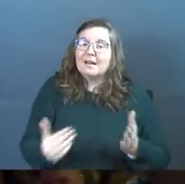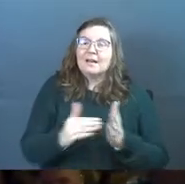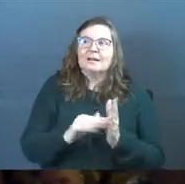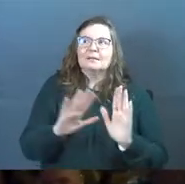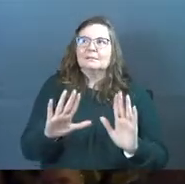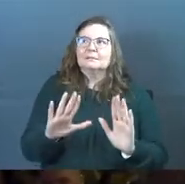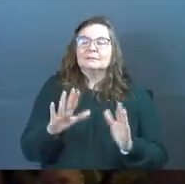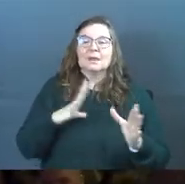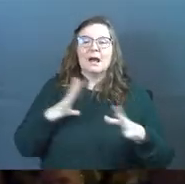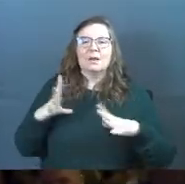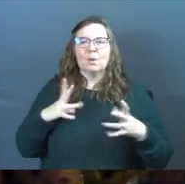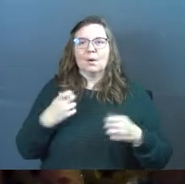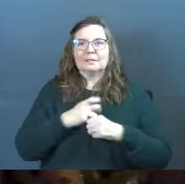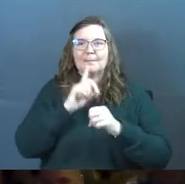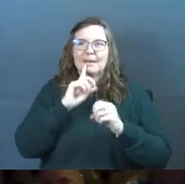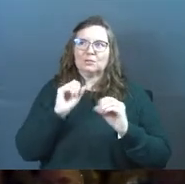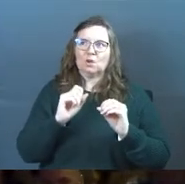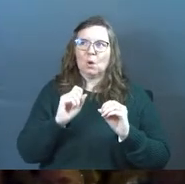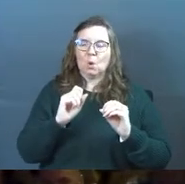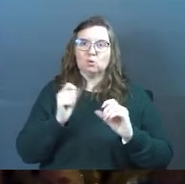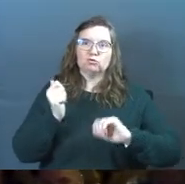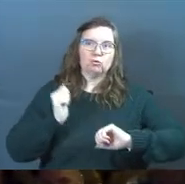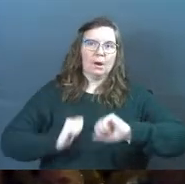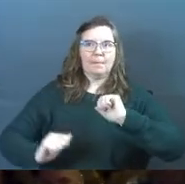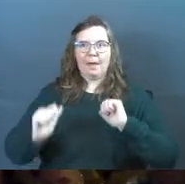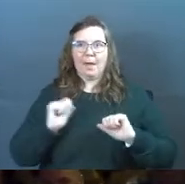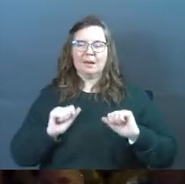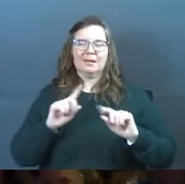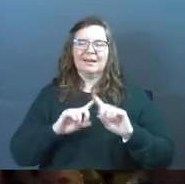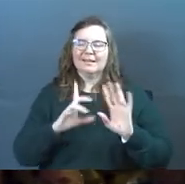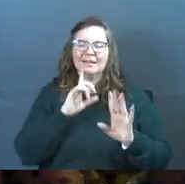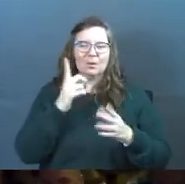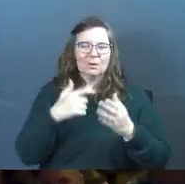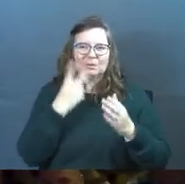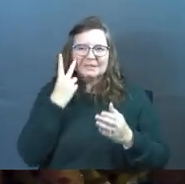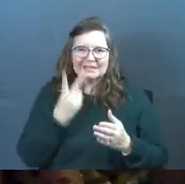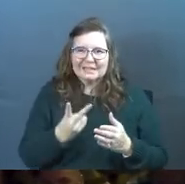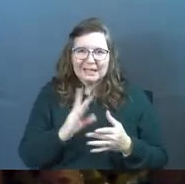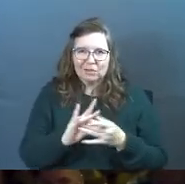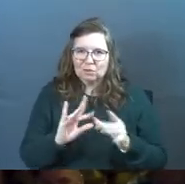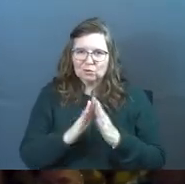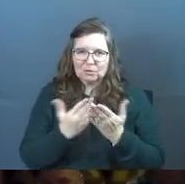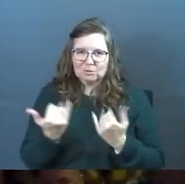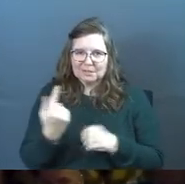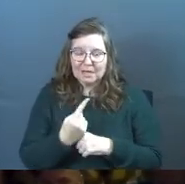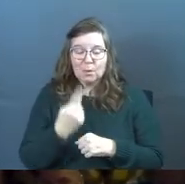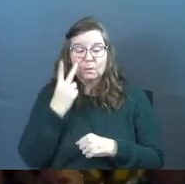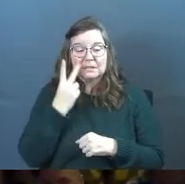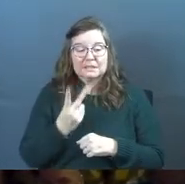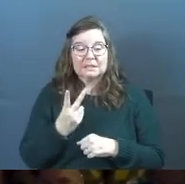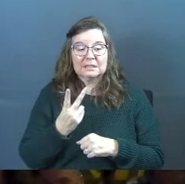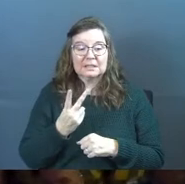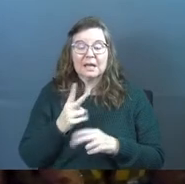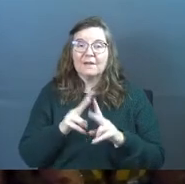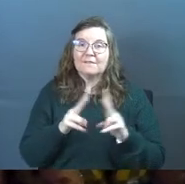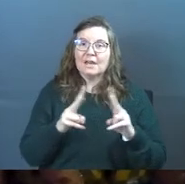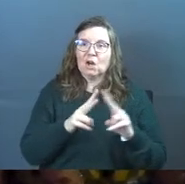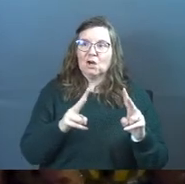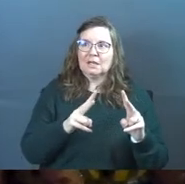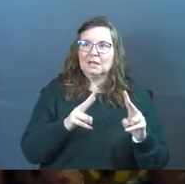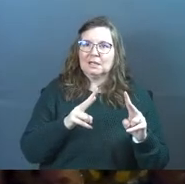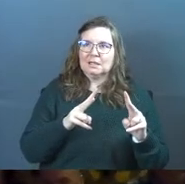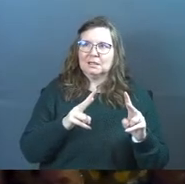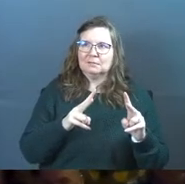Again, Hollywood wants to make this so dramatic and violent, but that's not what you're going to see in the scripture today. What you're going to see is a very,